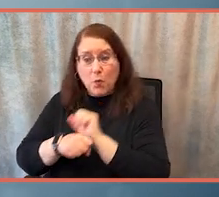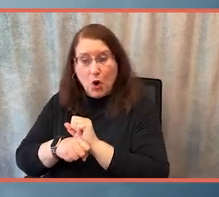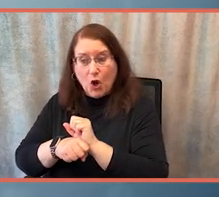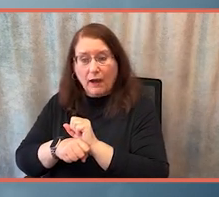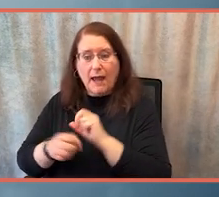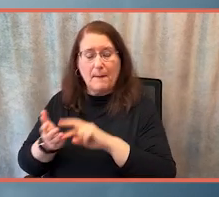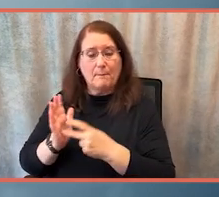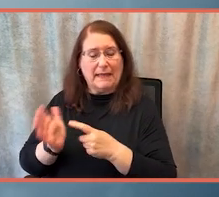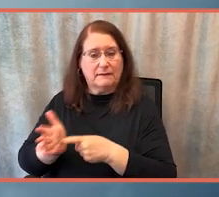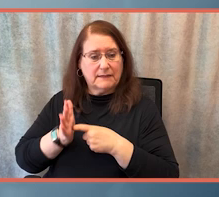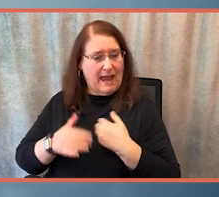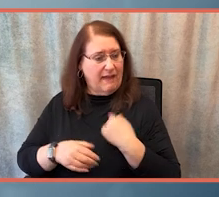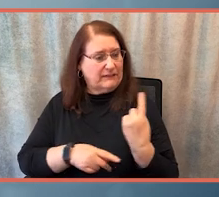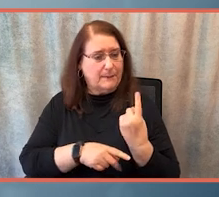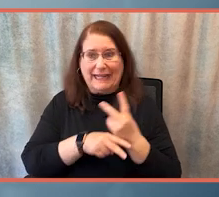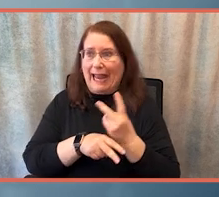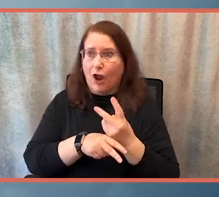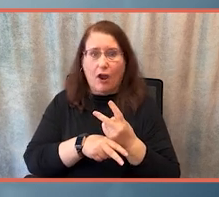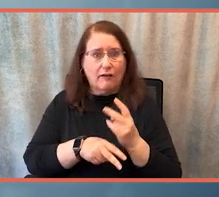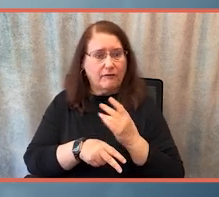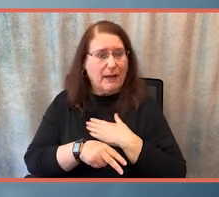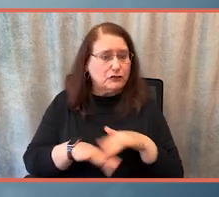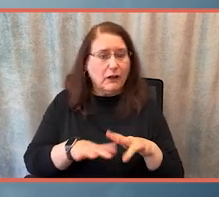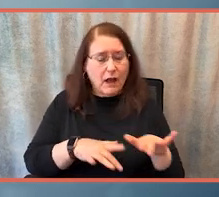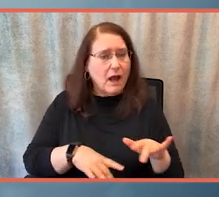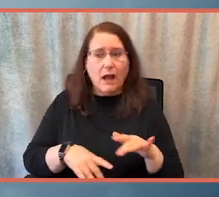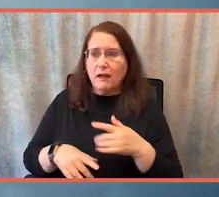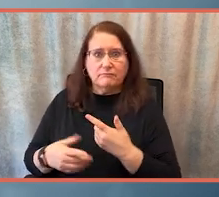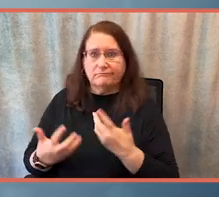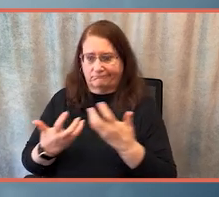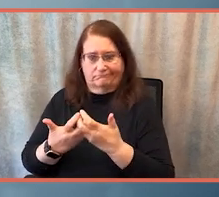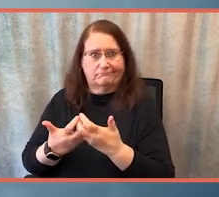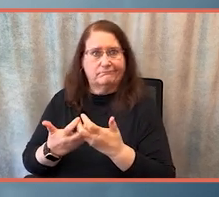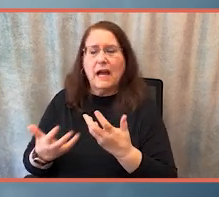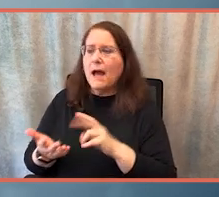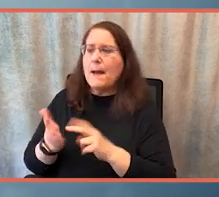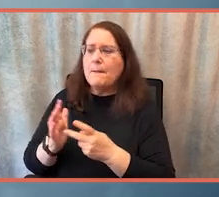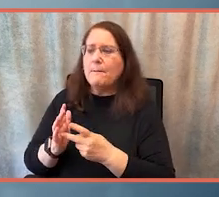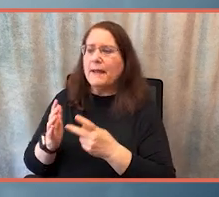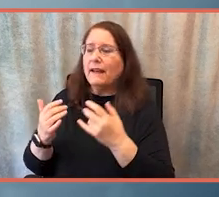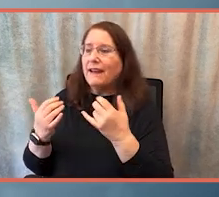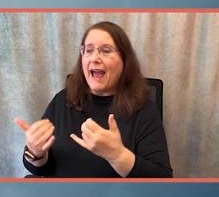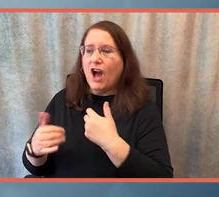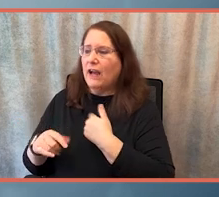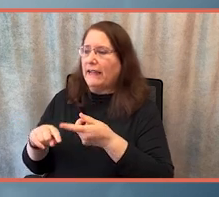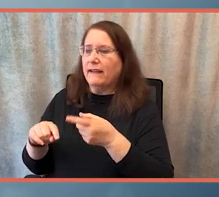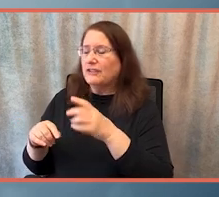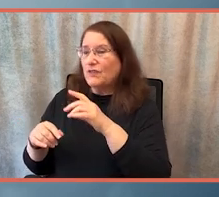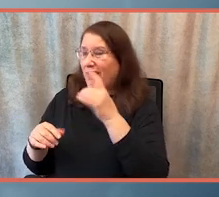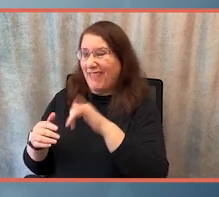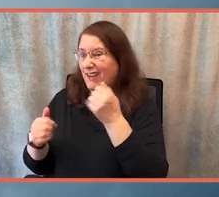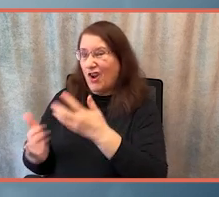care, it was impossible for me to work. And because of the pandemic, we've really seen that millions of women in a